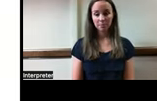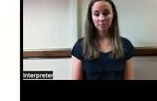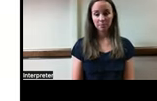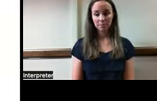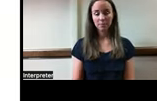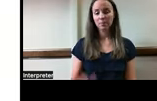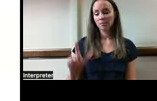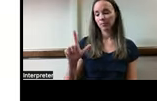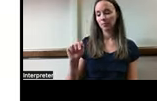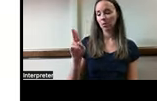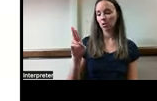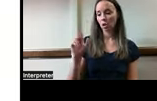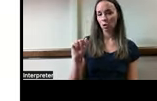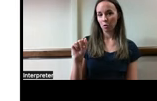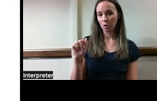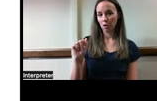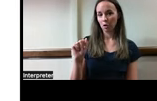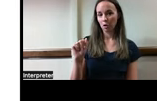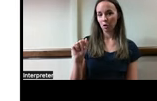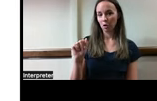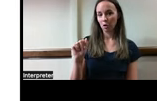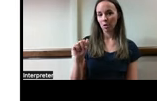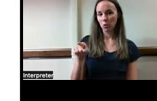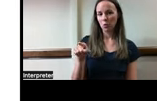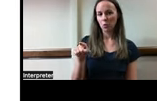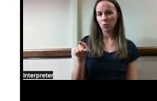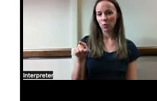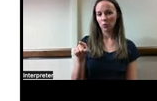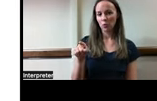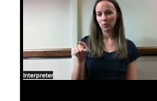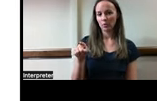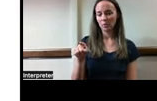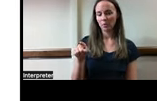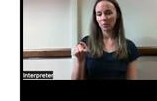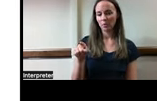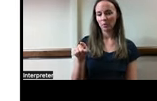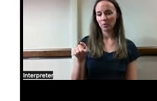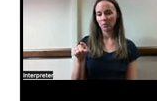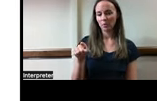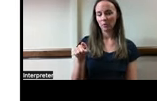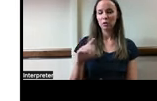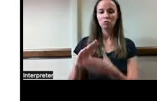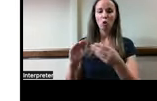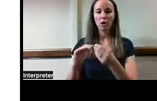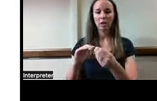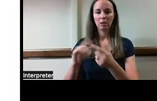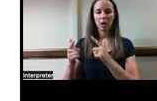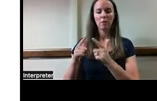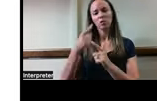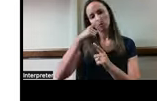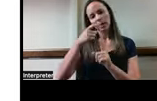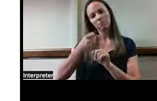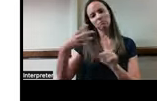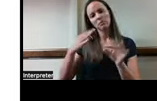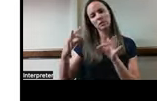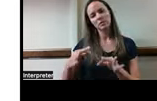Laura, as long as you have been switching on and off for time, do you want to describe what your thinking is around using the